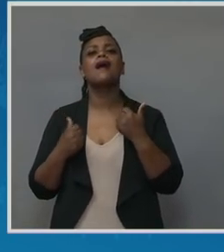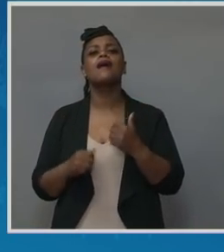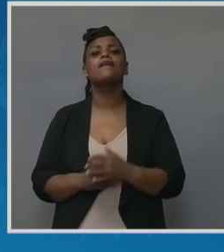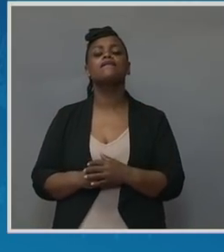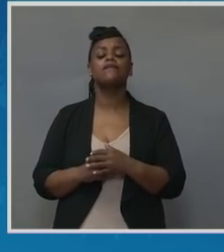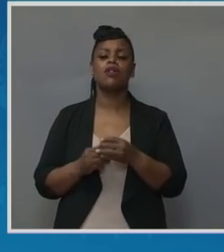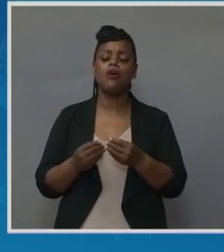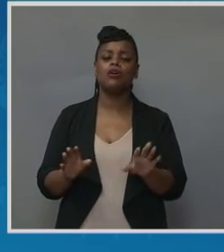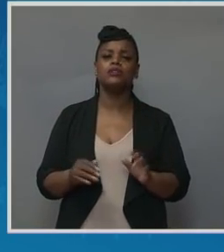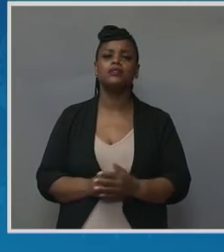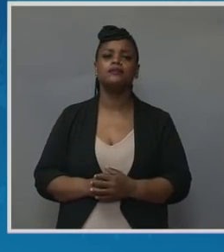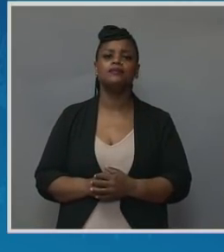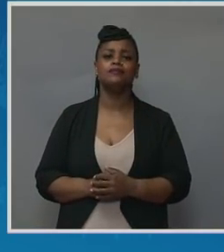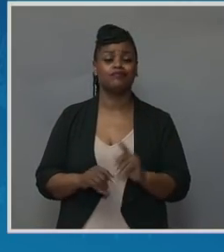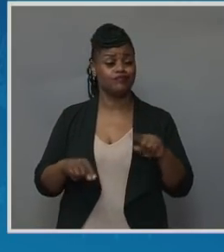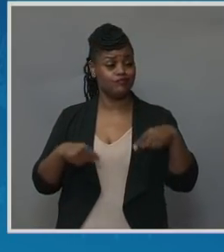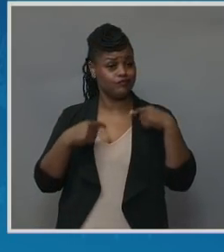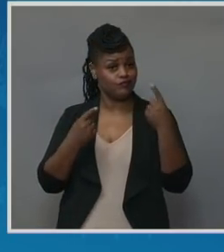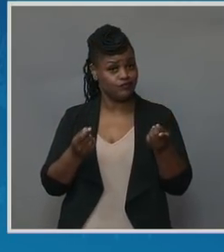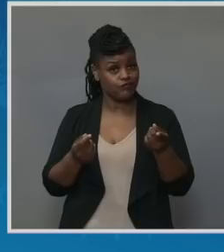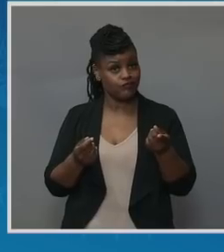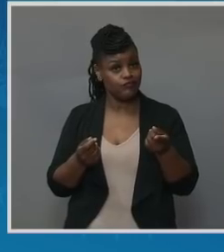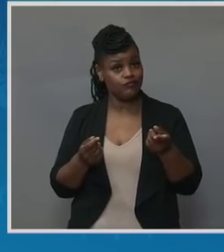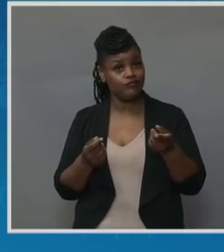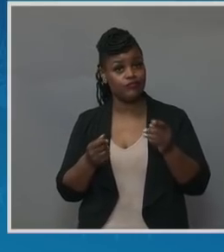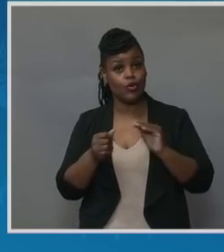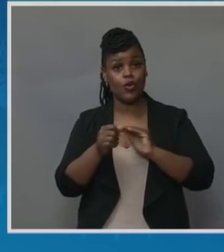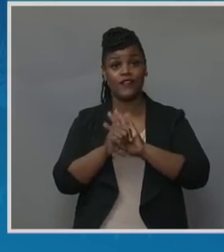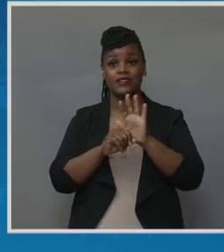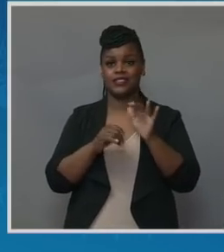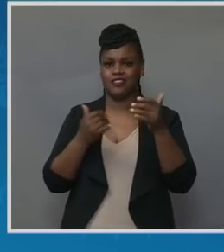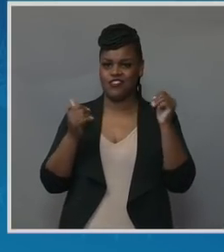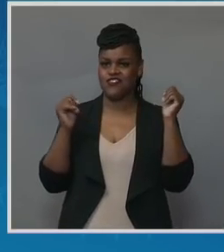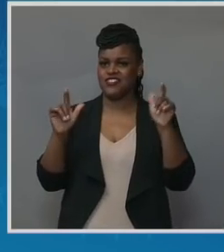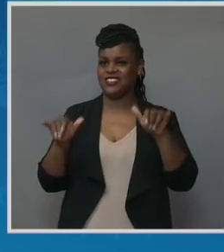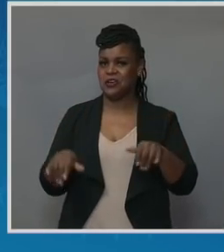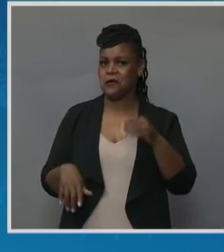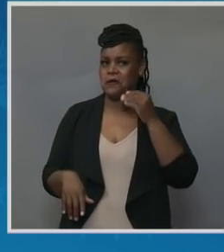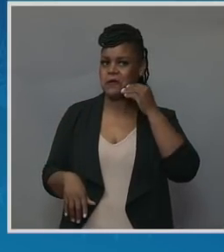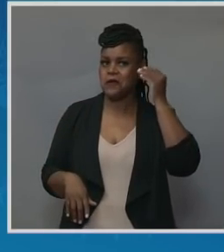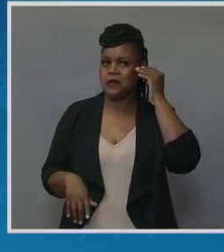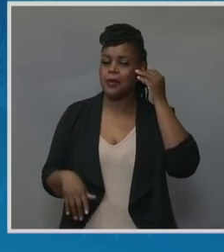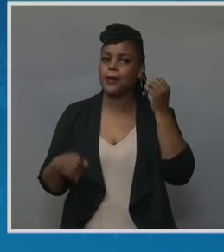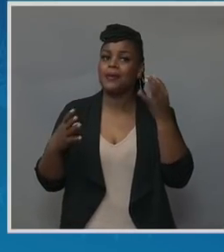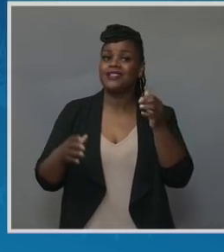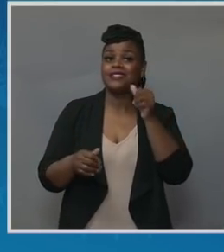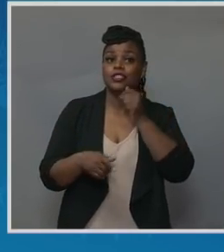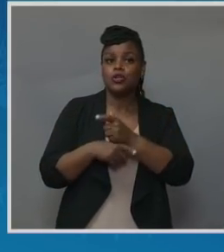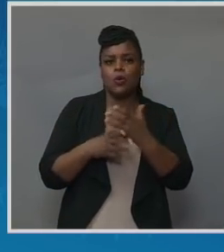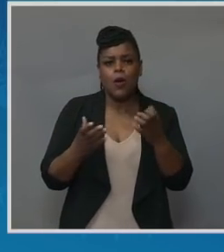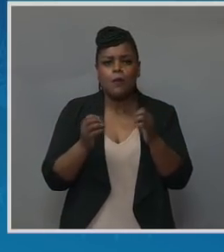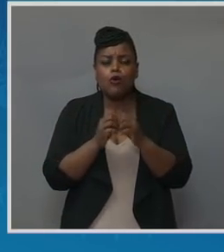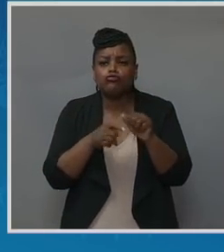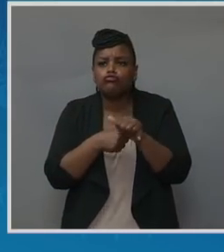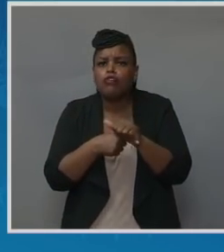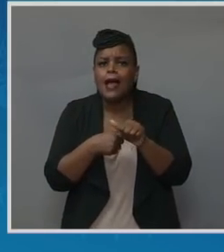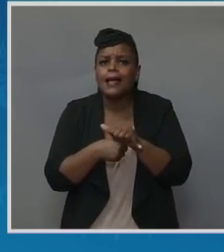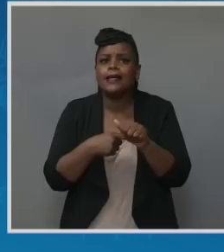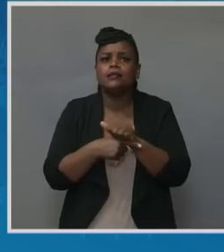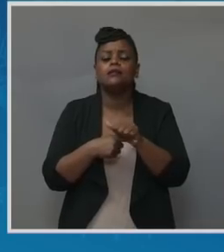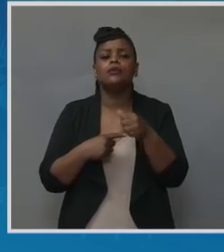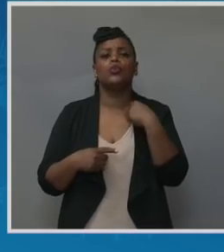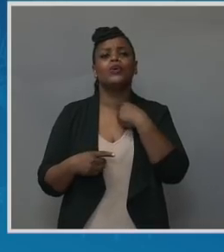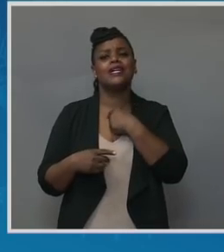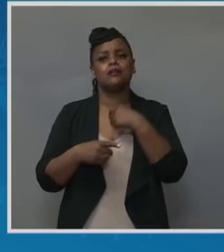we have all been at home, and a lot of our sisters wanted some additional training. So we have trained and